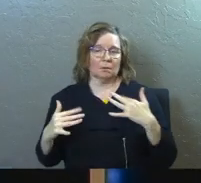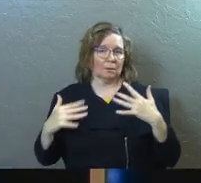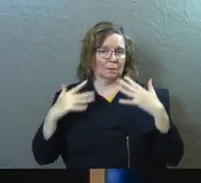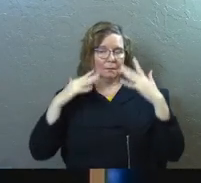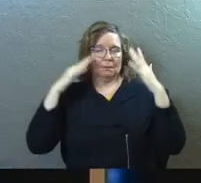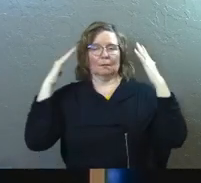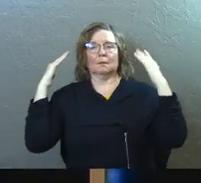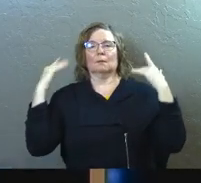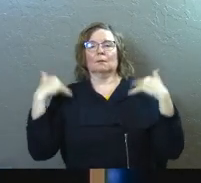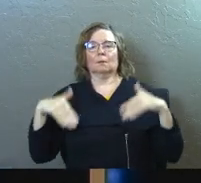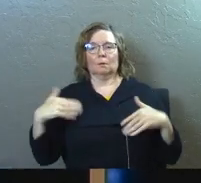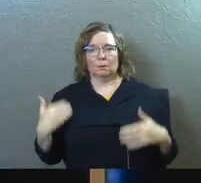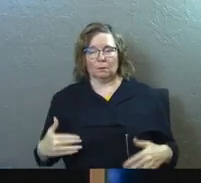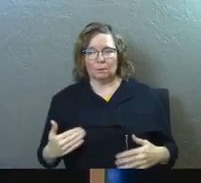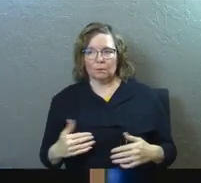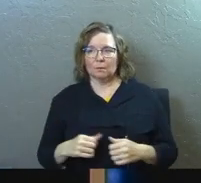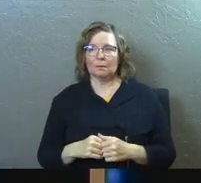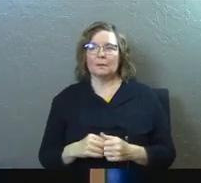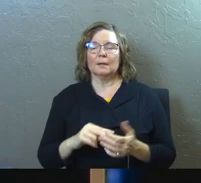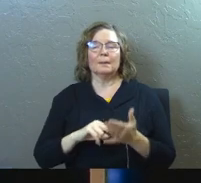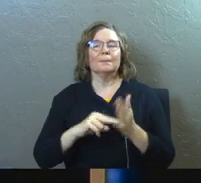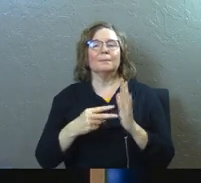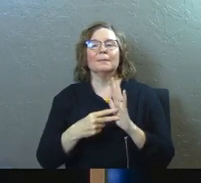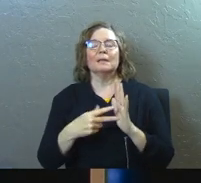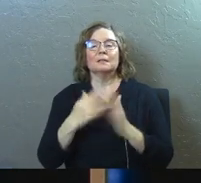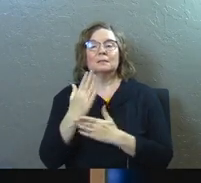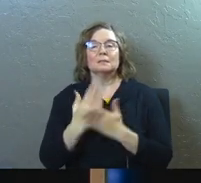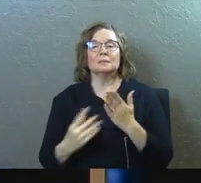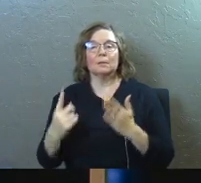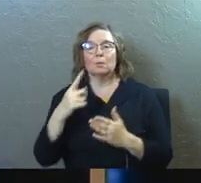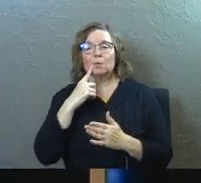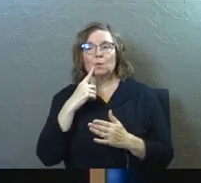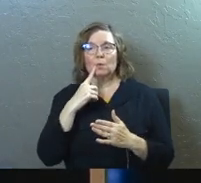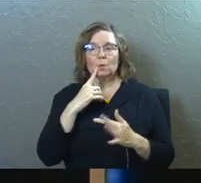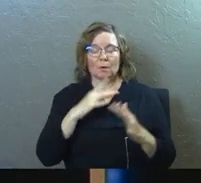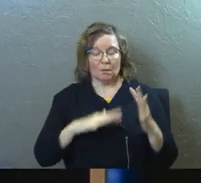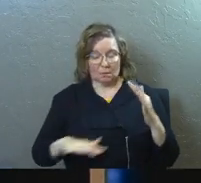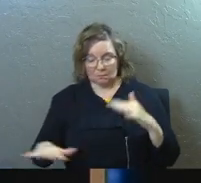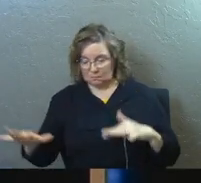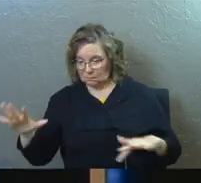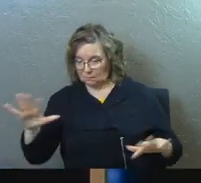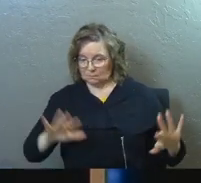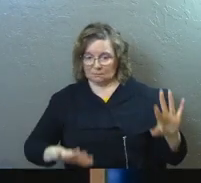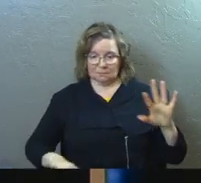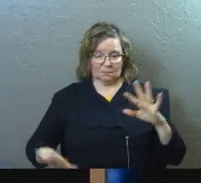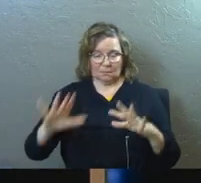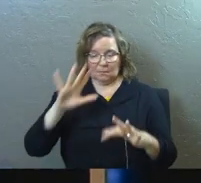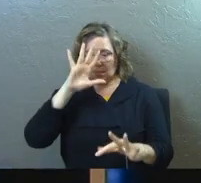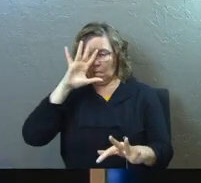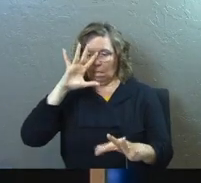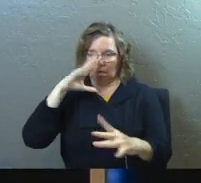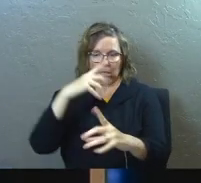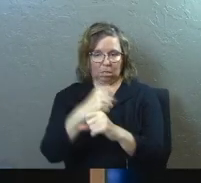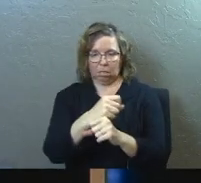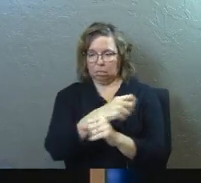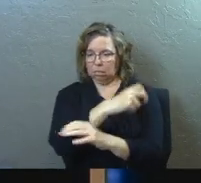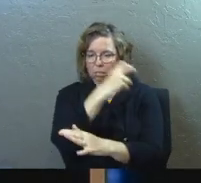to, the actual word picture there behind that one is someone who's stumbling around. They've got a staggering